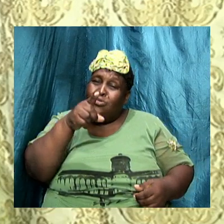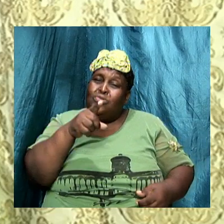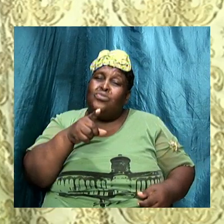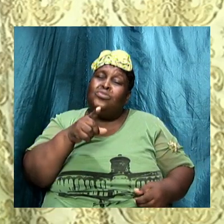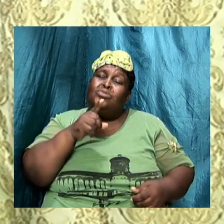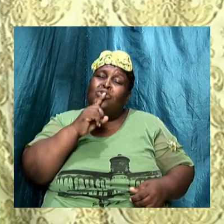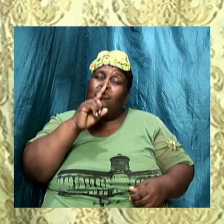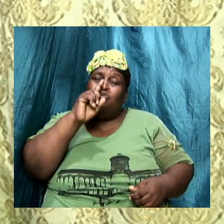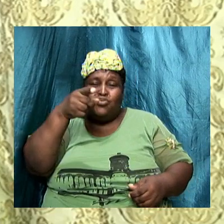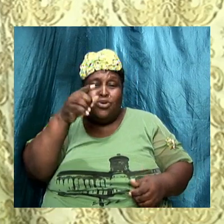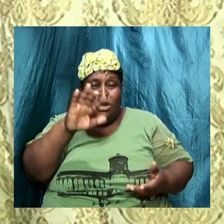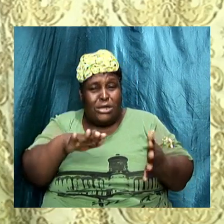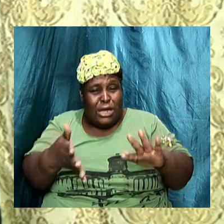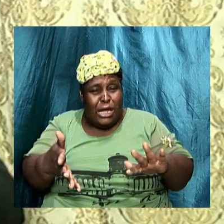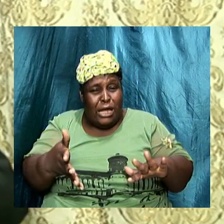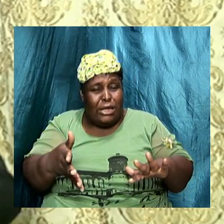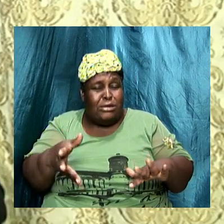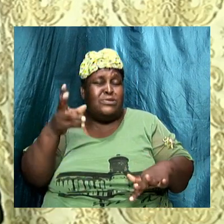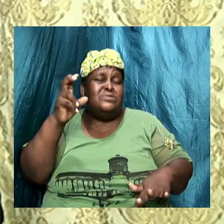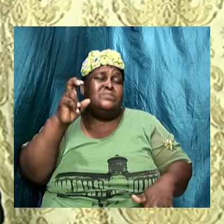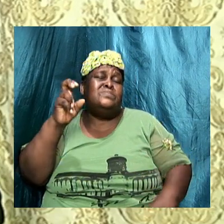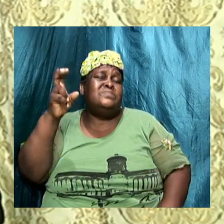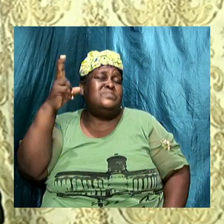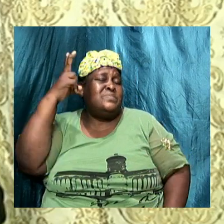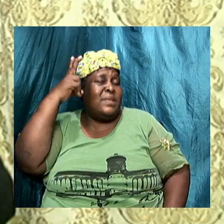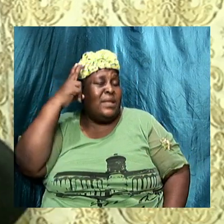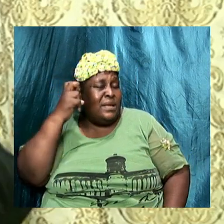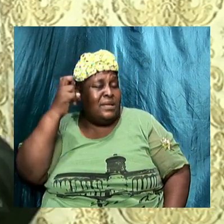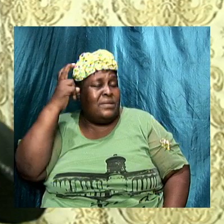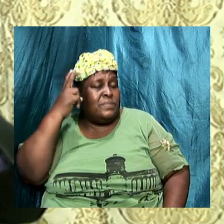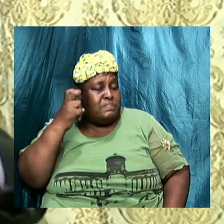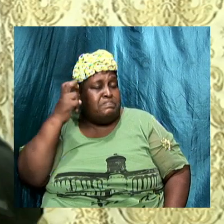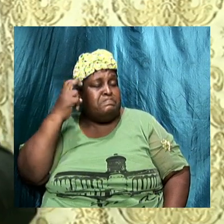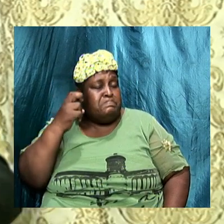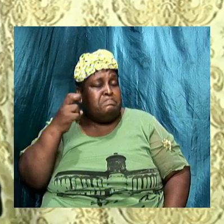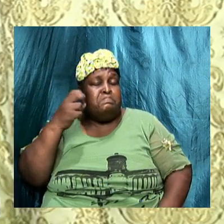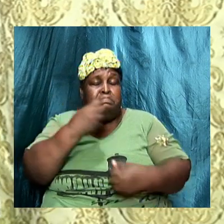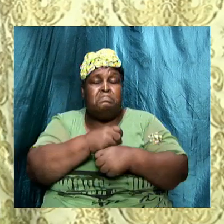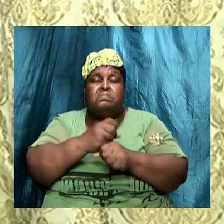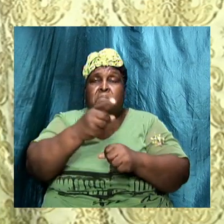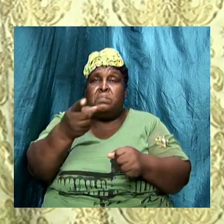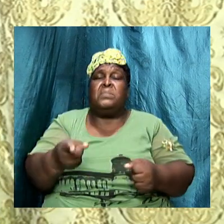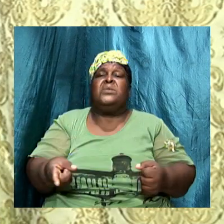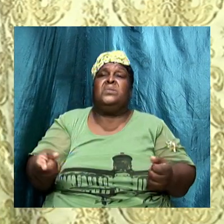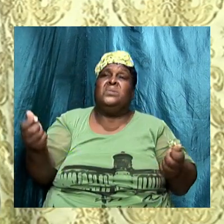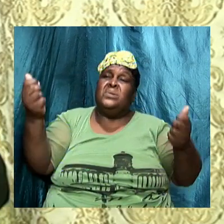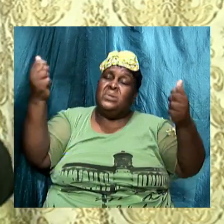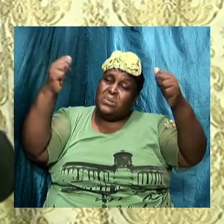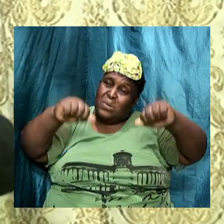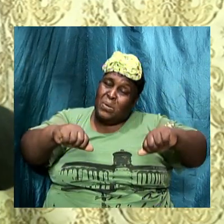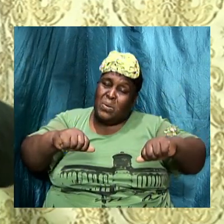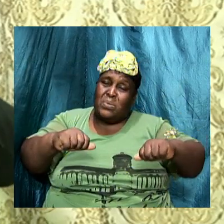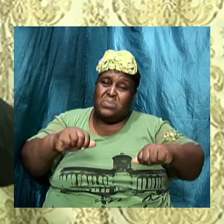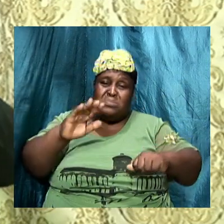and the adversary will try to walk us cause you to doubt your salvation look here